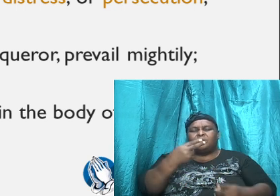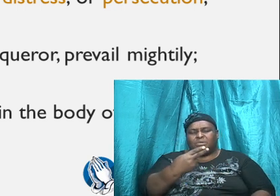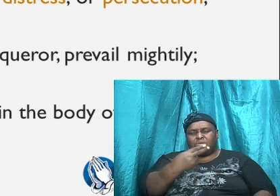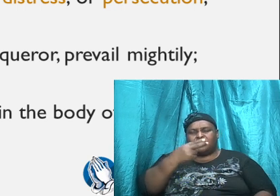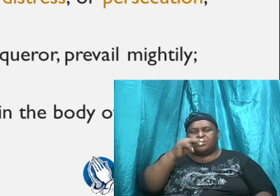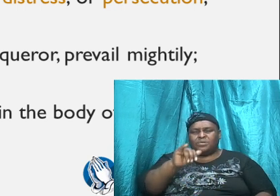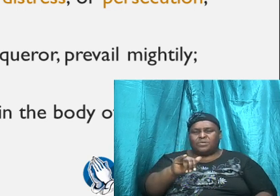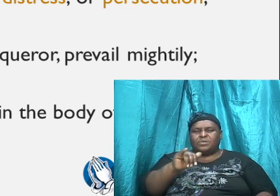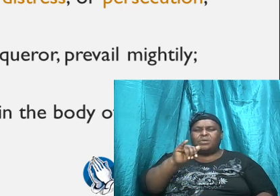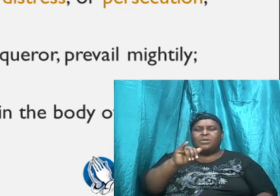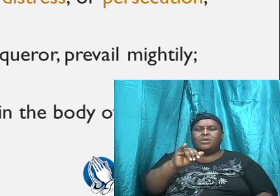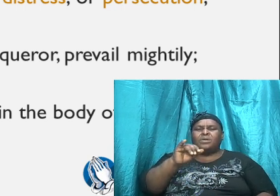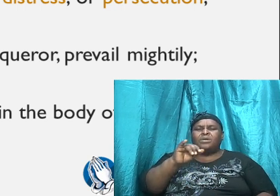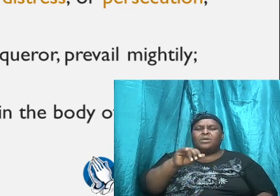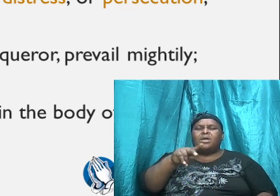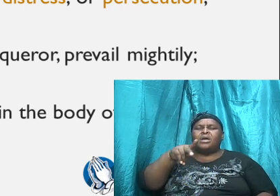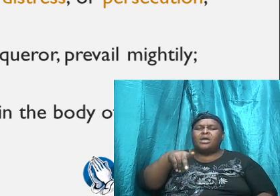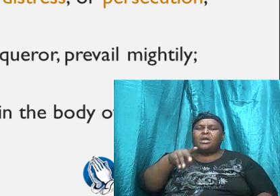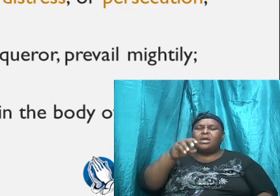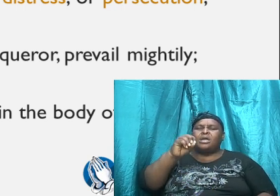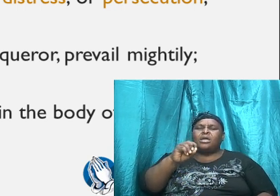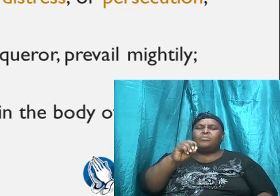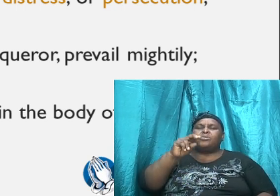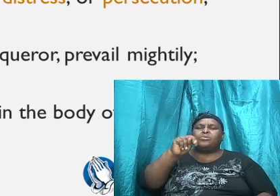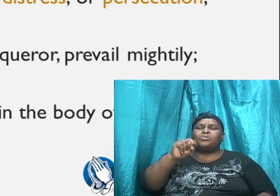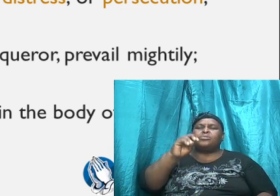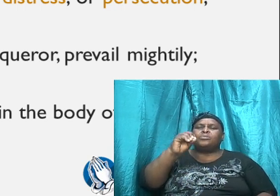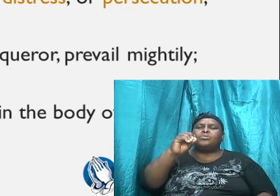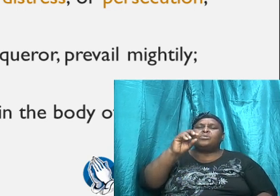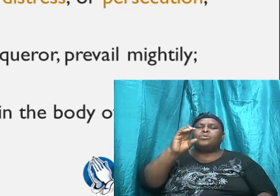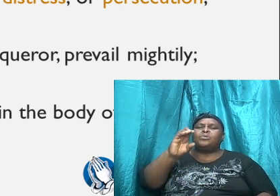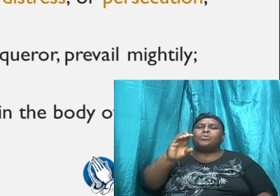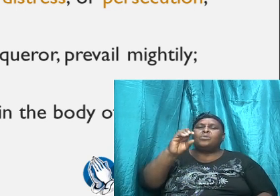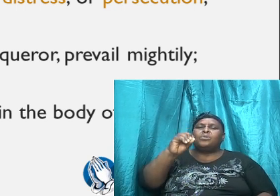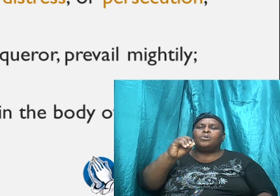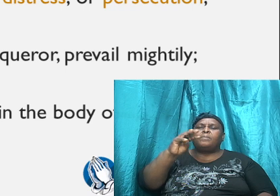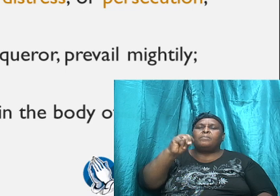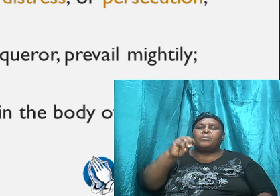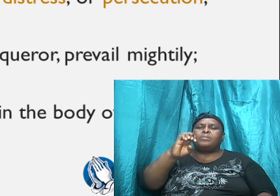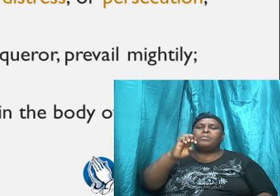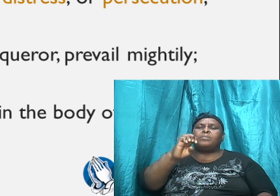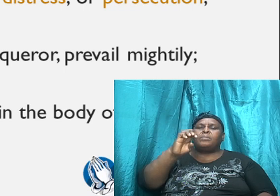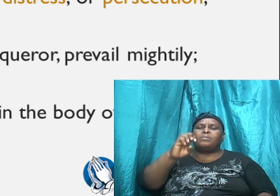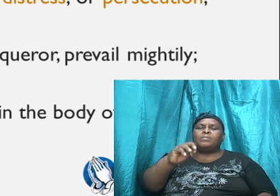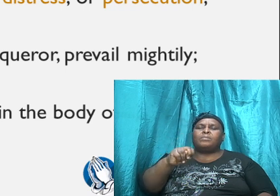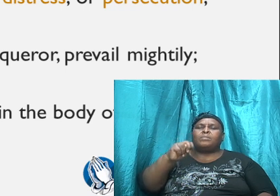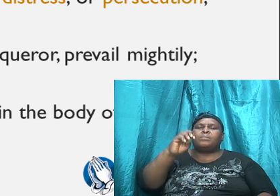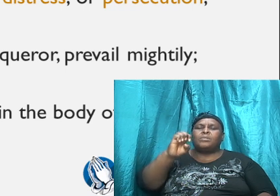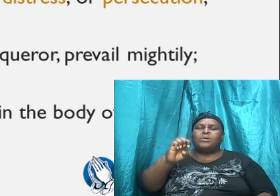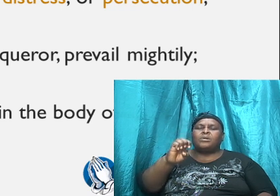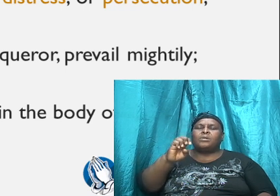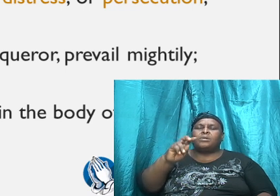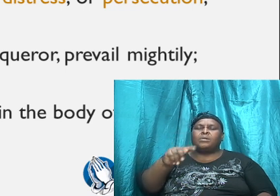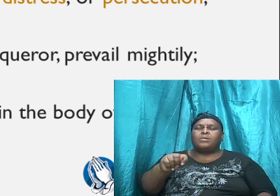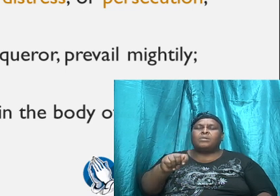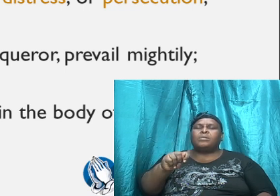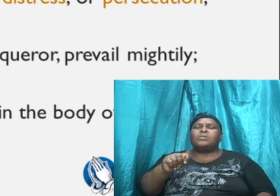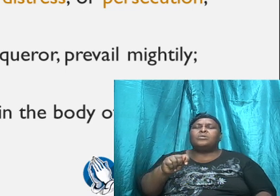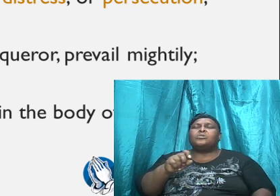an equivalent word, and so the word conqueror